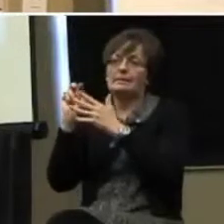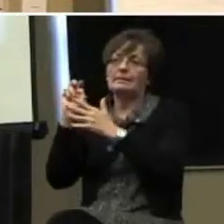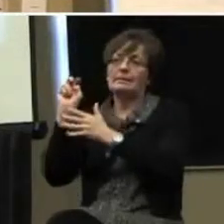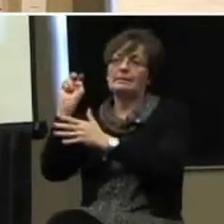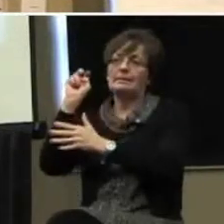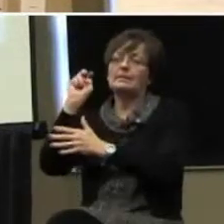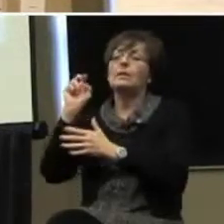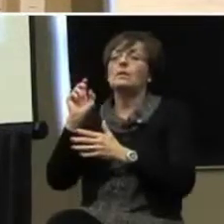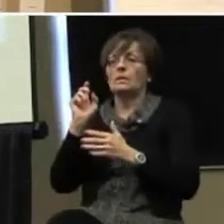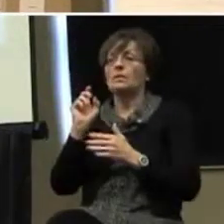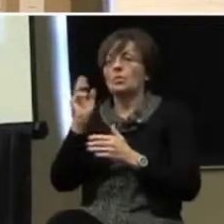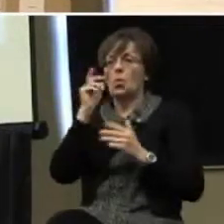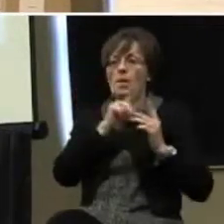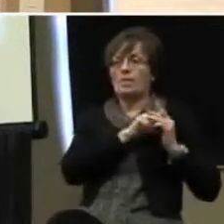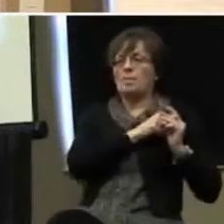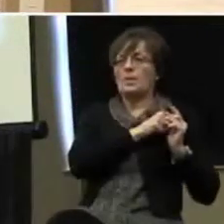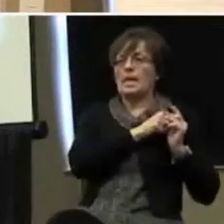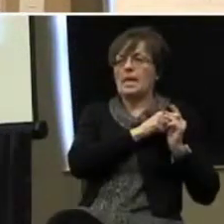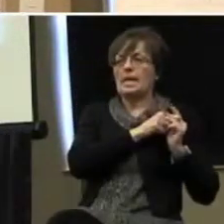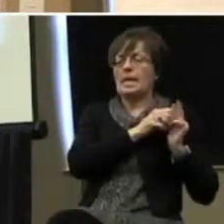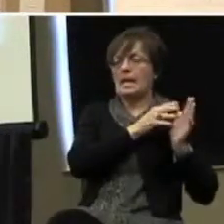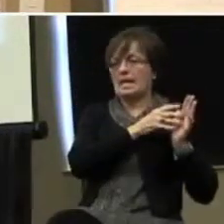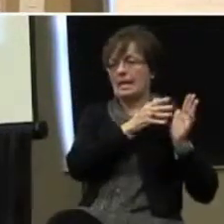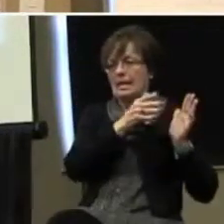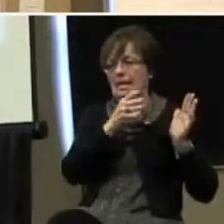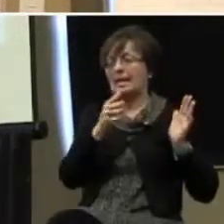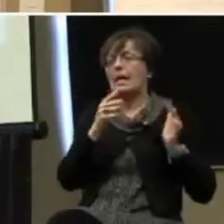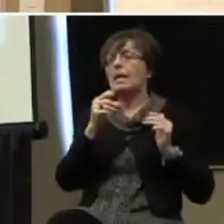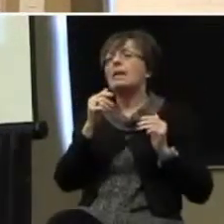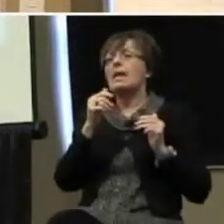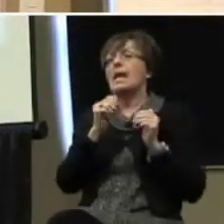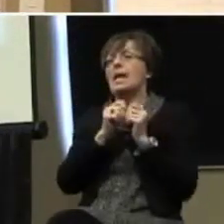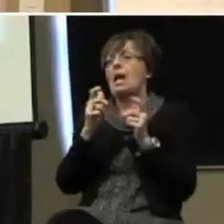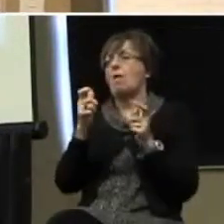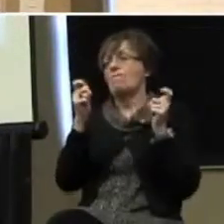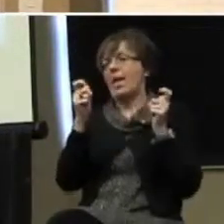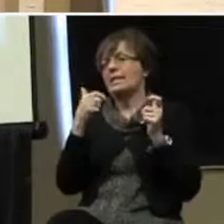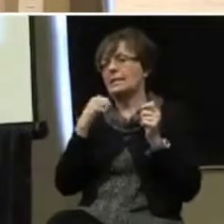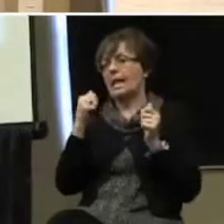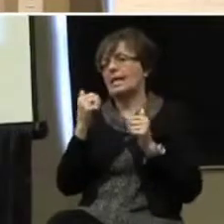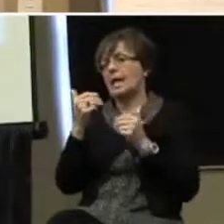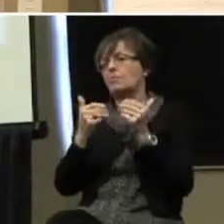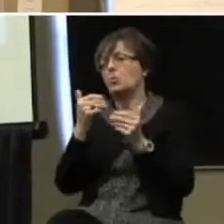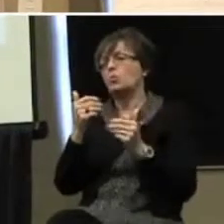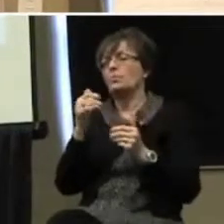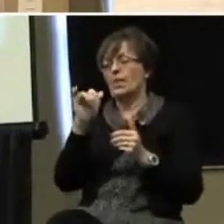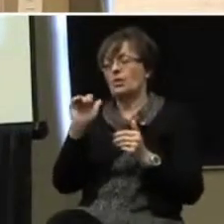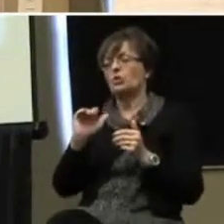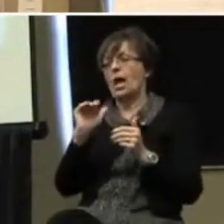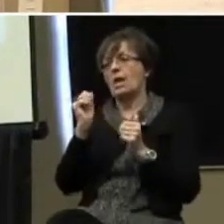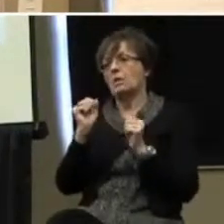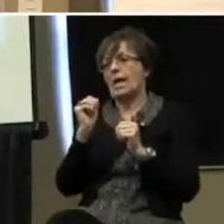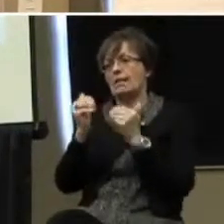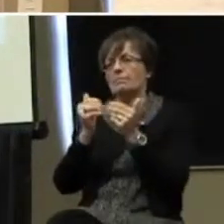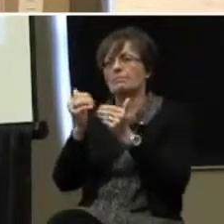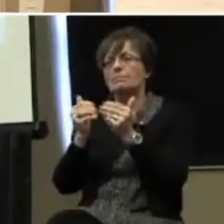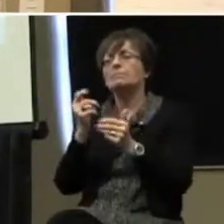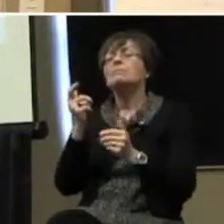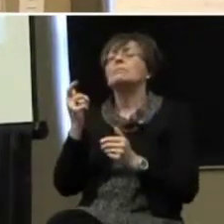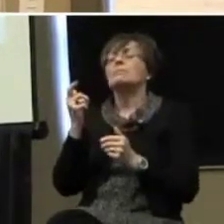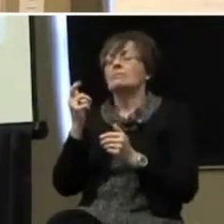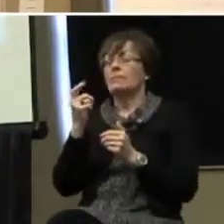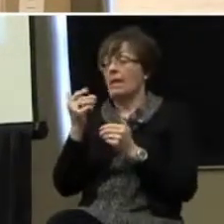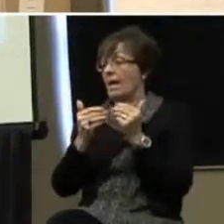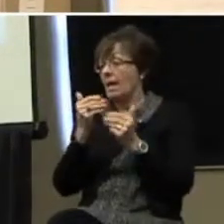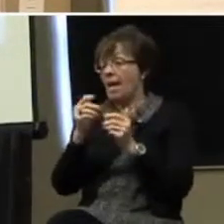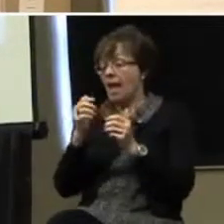okay? So knowing that beginning, and then knowing how fast I can progress that child through. How fast you can